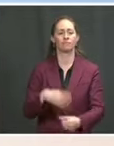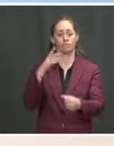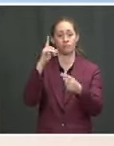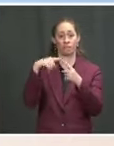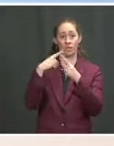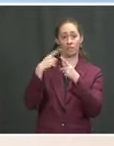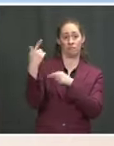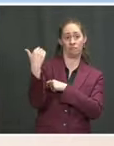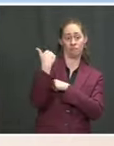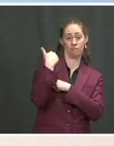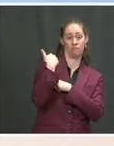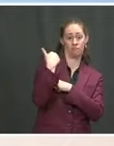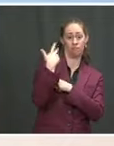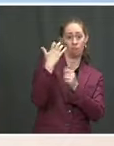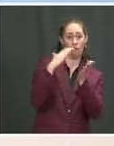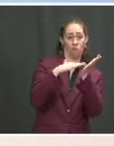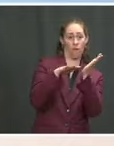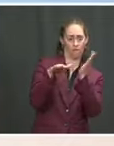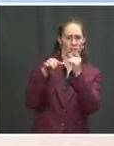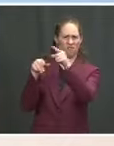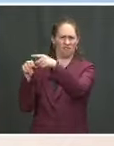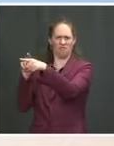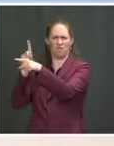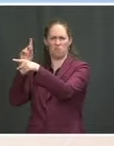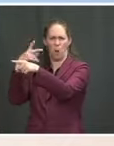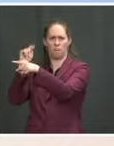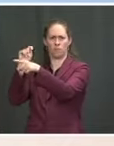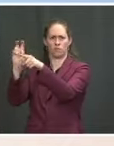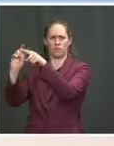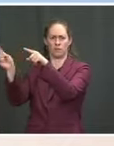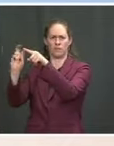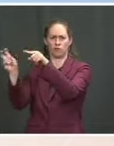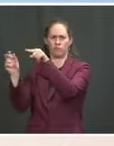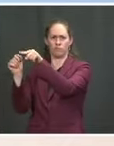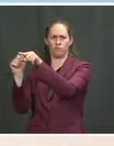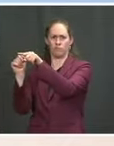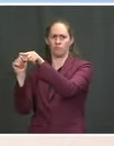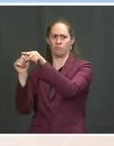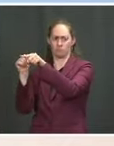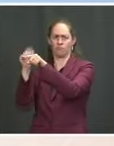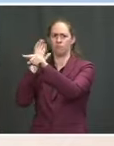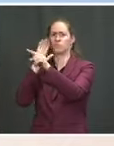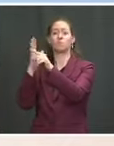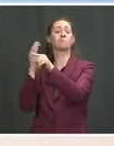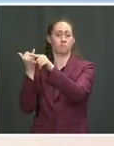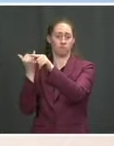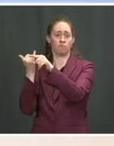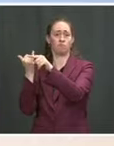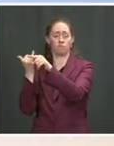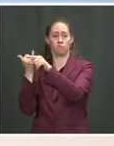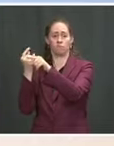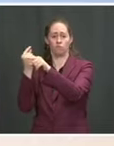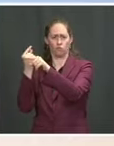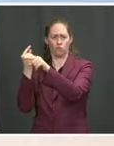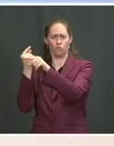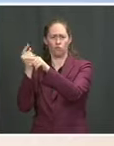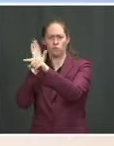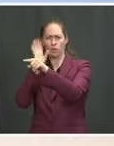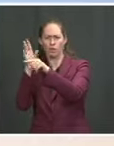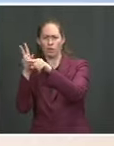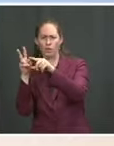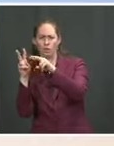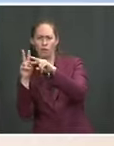engages in an analysis to determine whether any U.S. flagged vessels